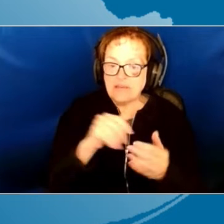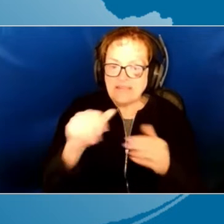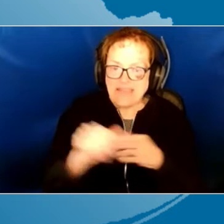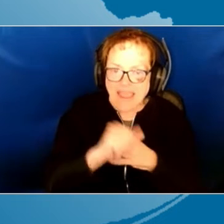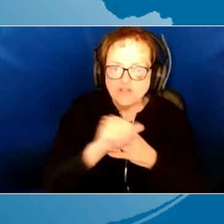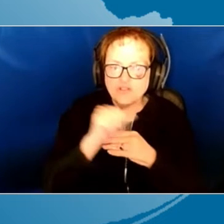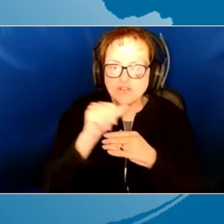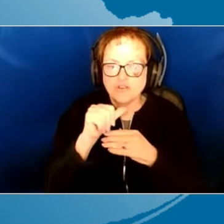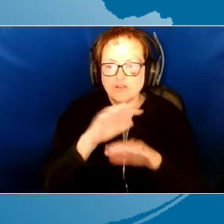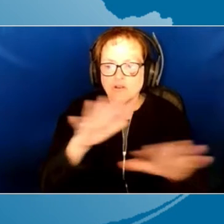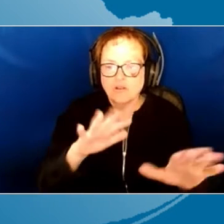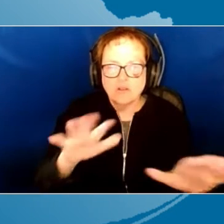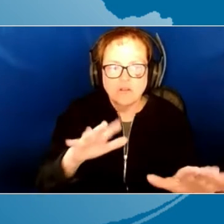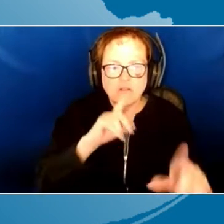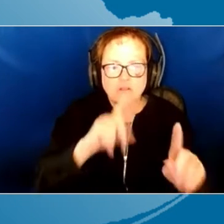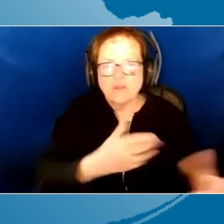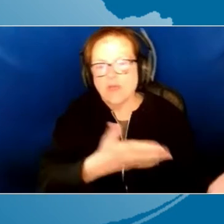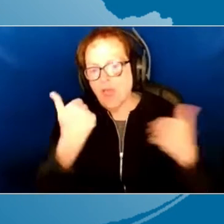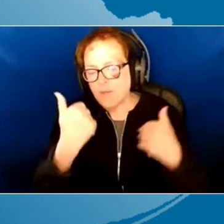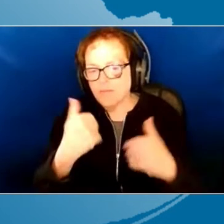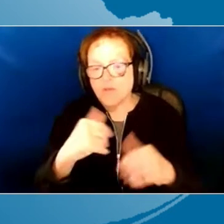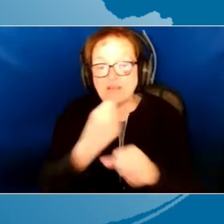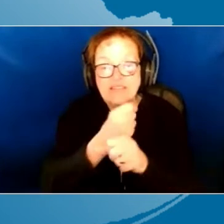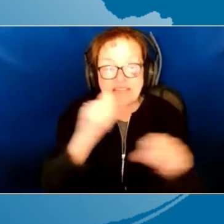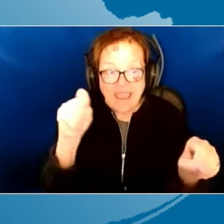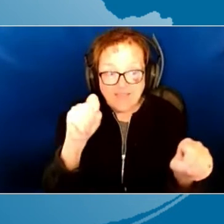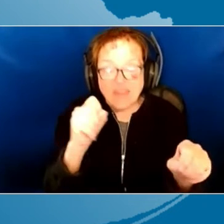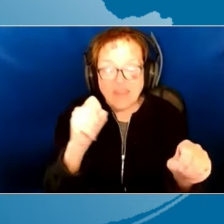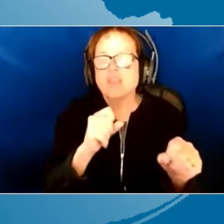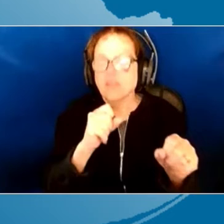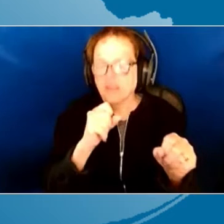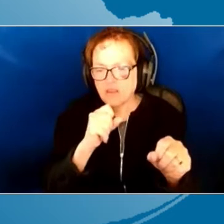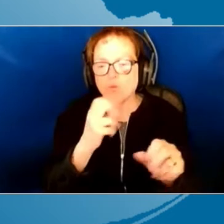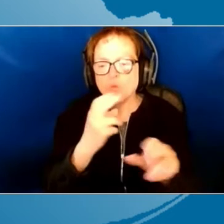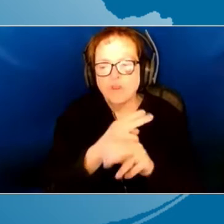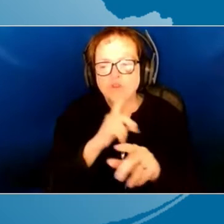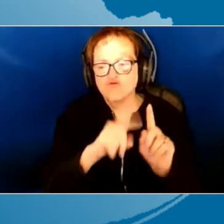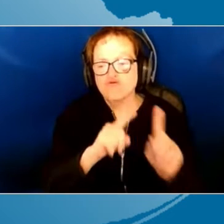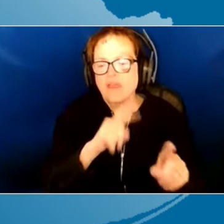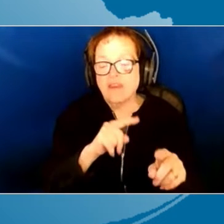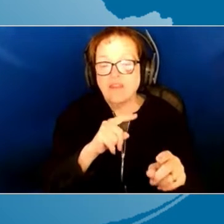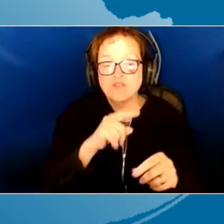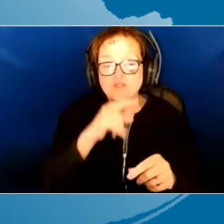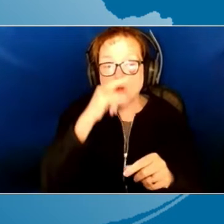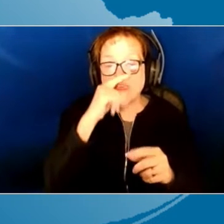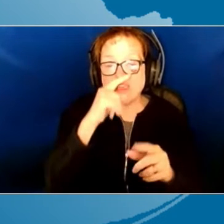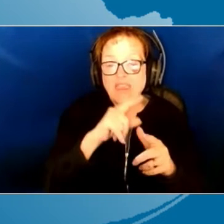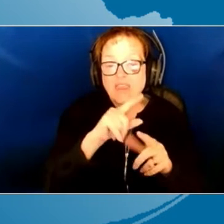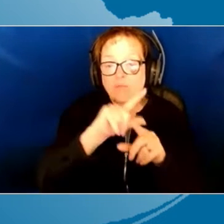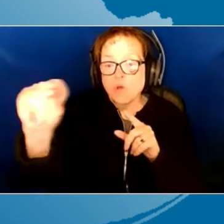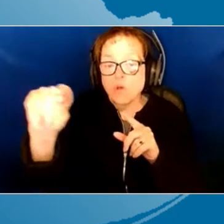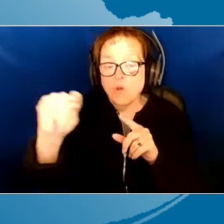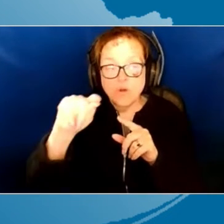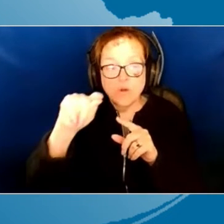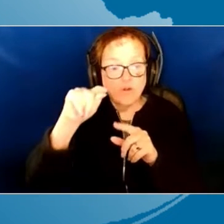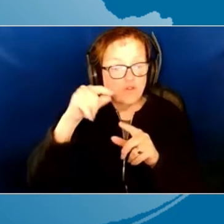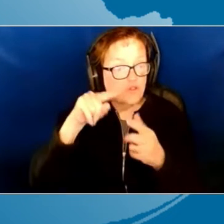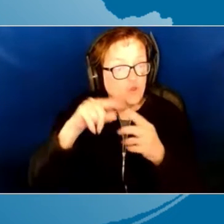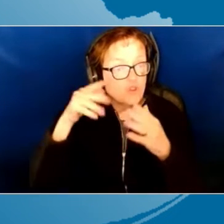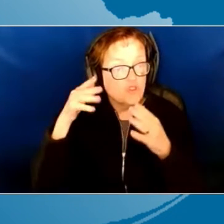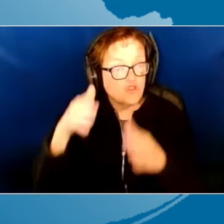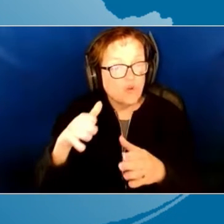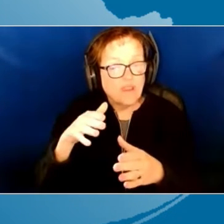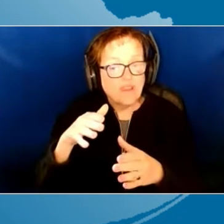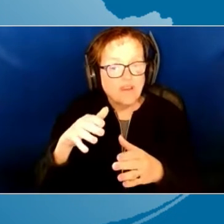danger is present. If it's a safety issue. So if the child is running into the street, we're going to we're going to